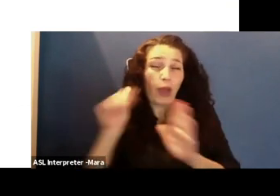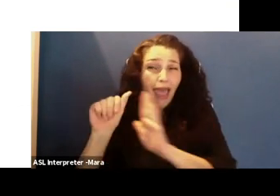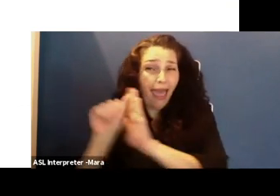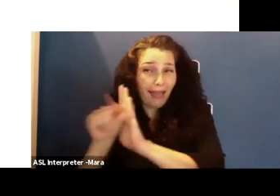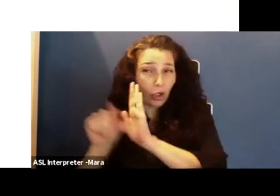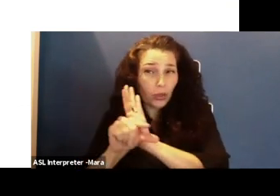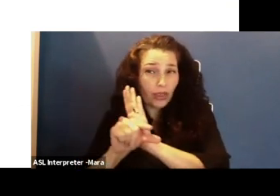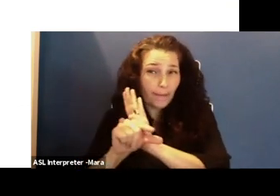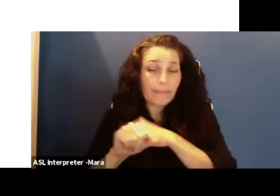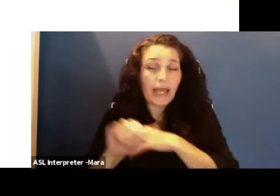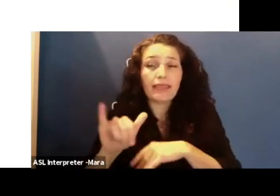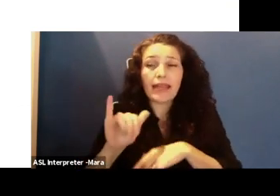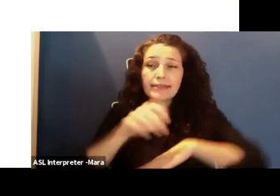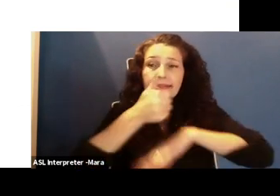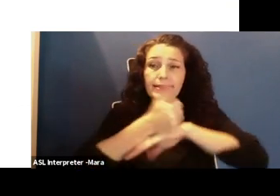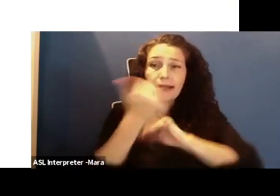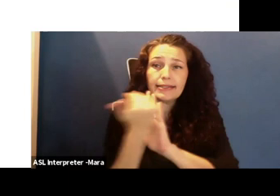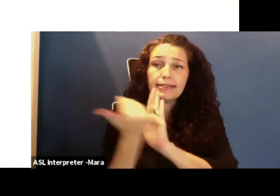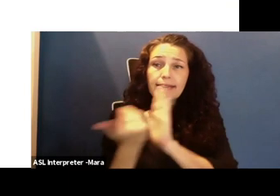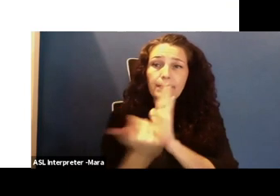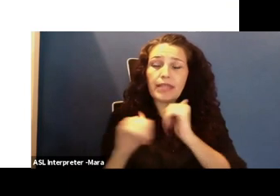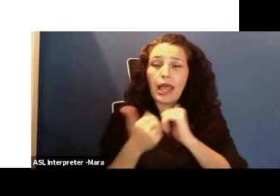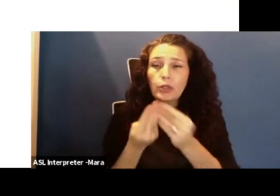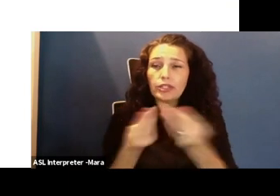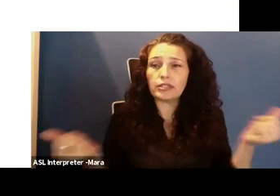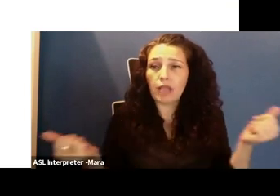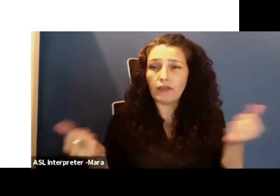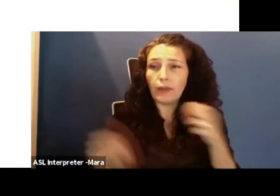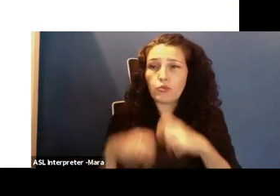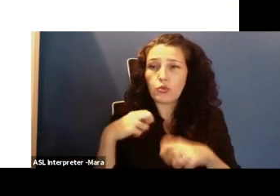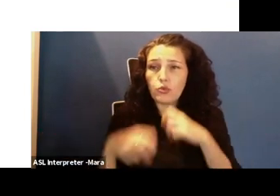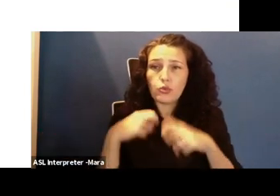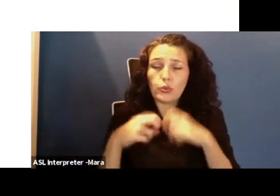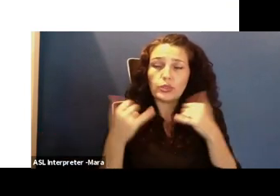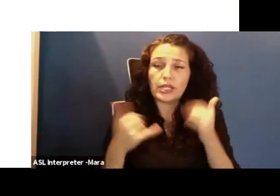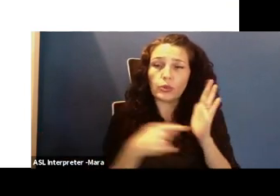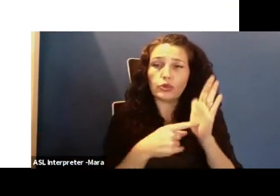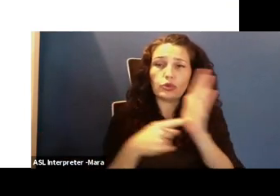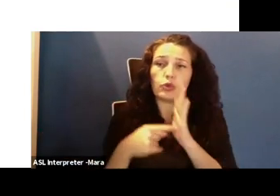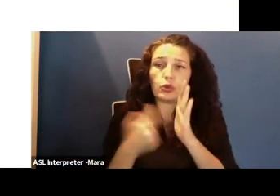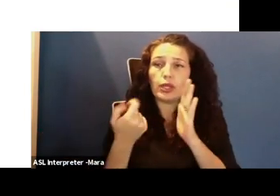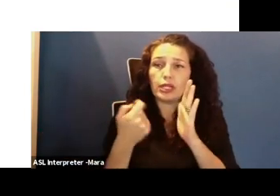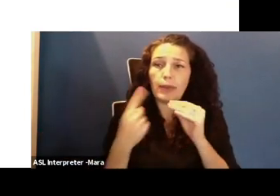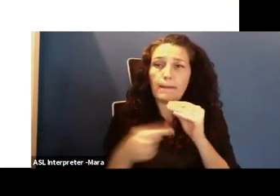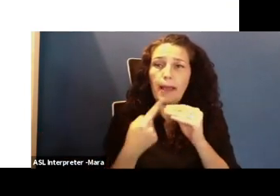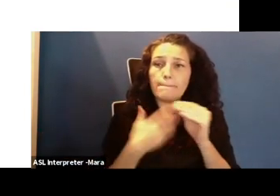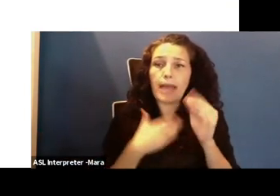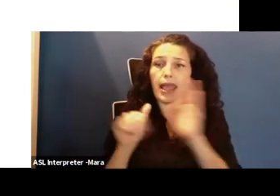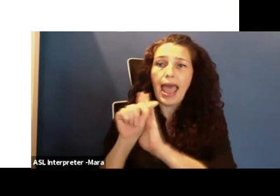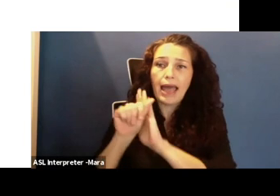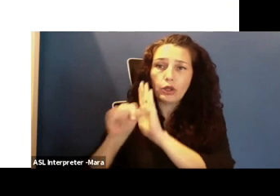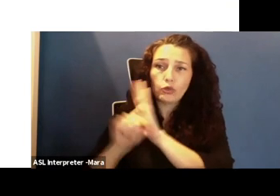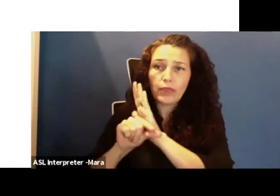all that is, is just a set of steps that we use to solve a problem. And so today, I'm going to share with you a little bit about my algorithm, or my